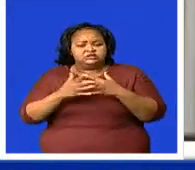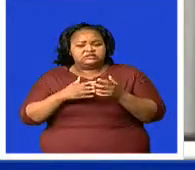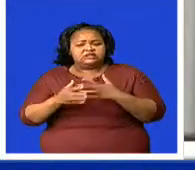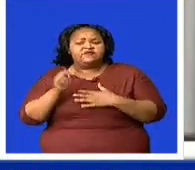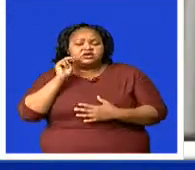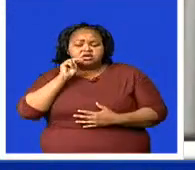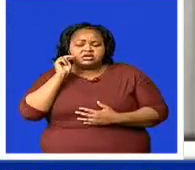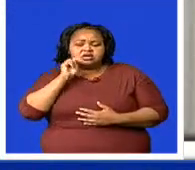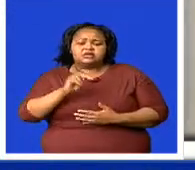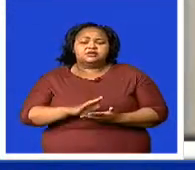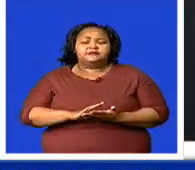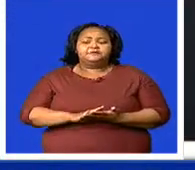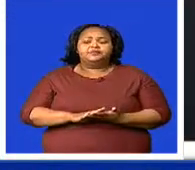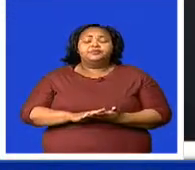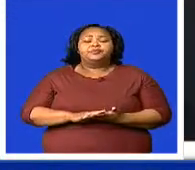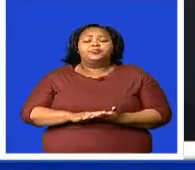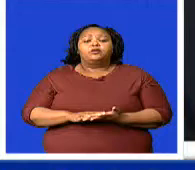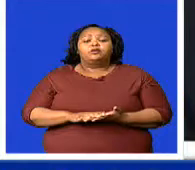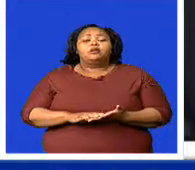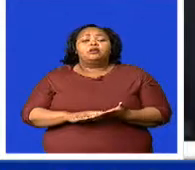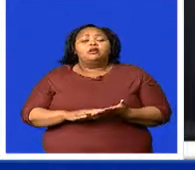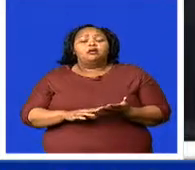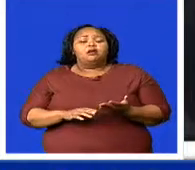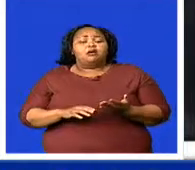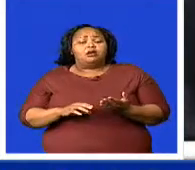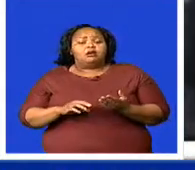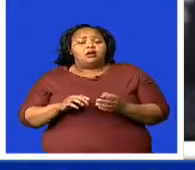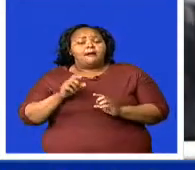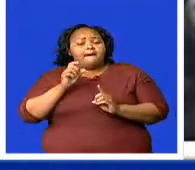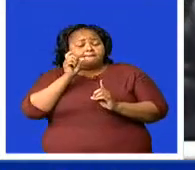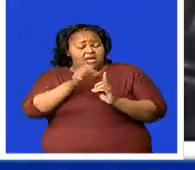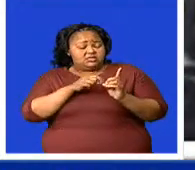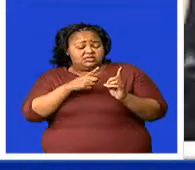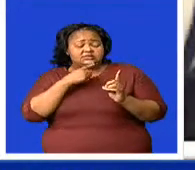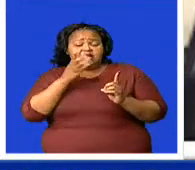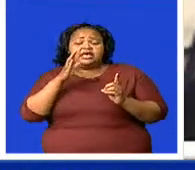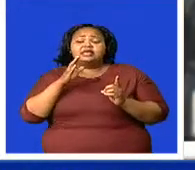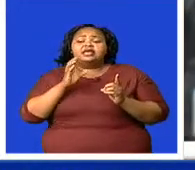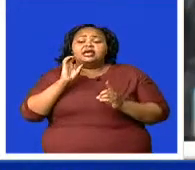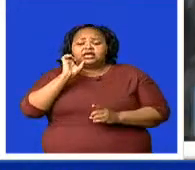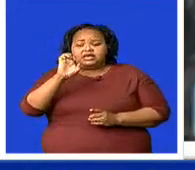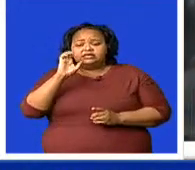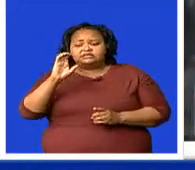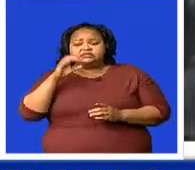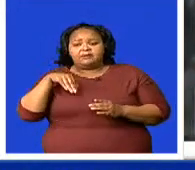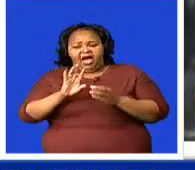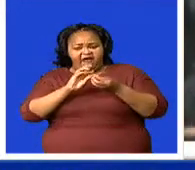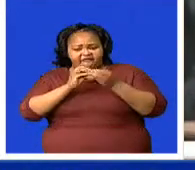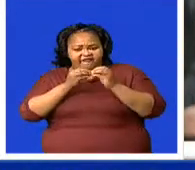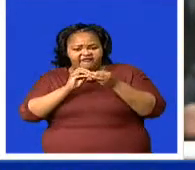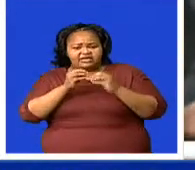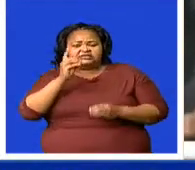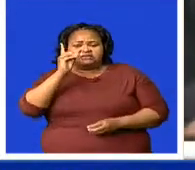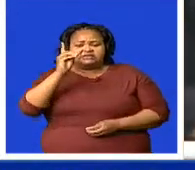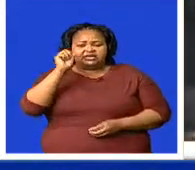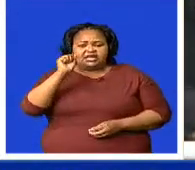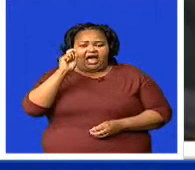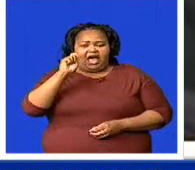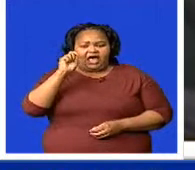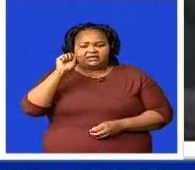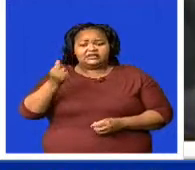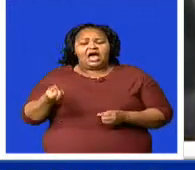task to swiftly work on data pricing, communication infrastructure, and universal access. Ensure there's a conducive environment